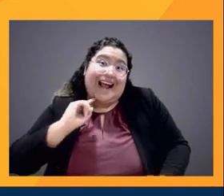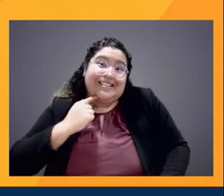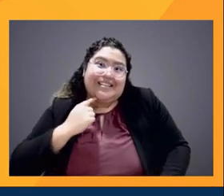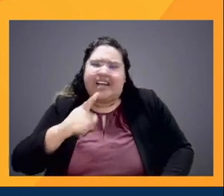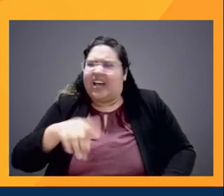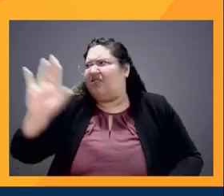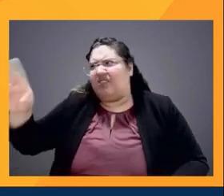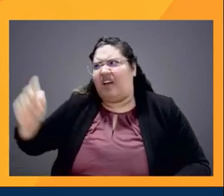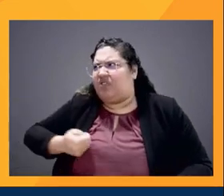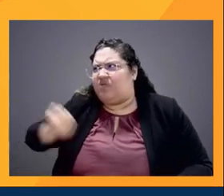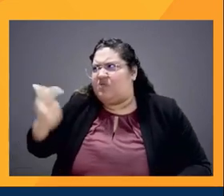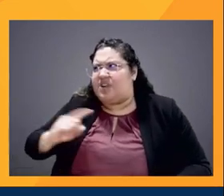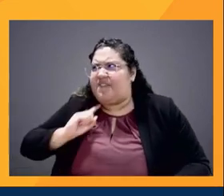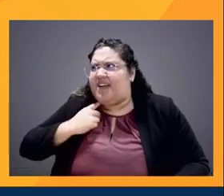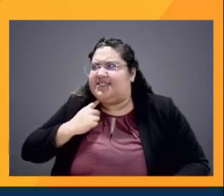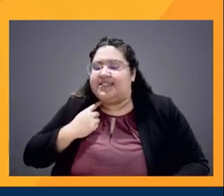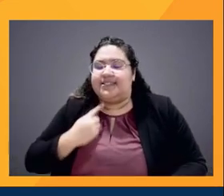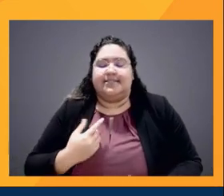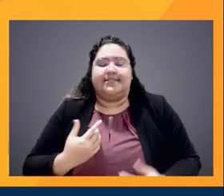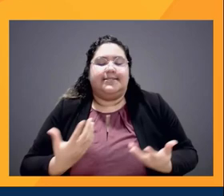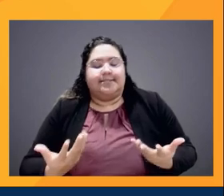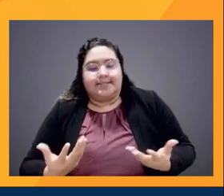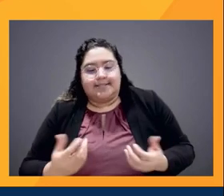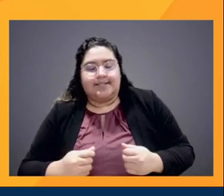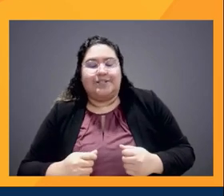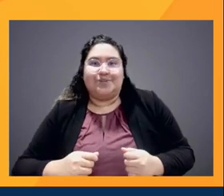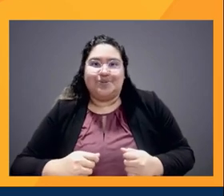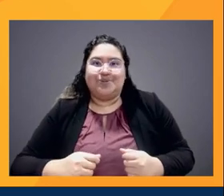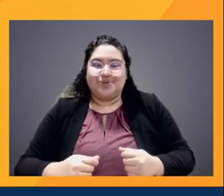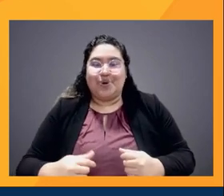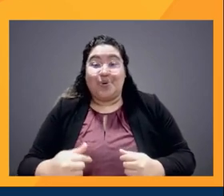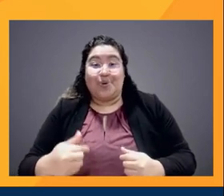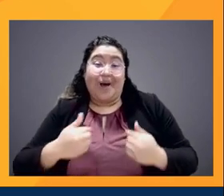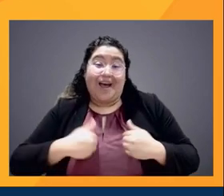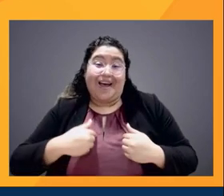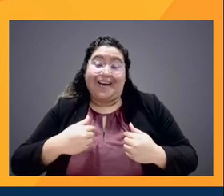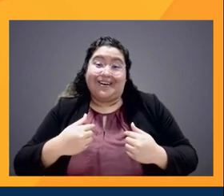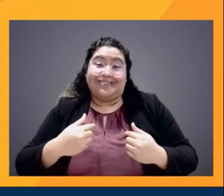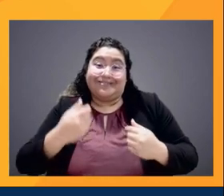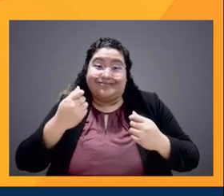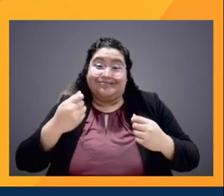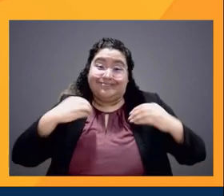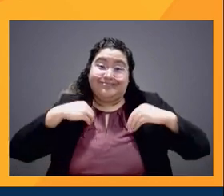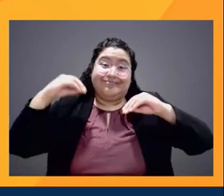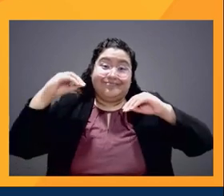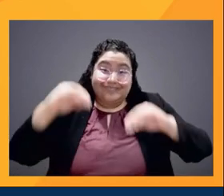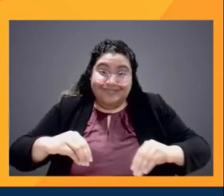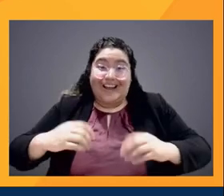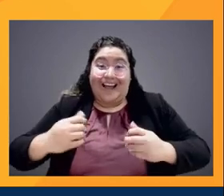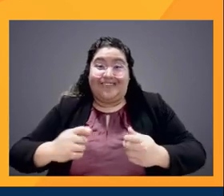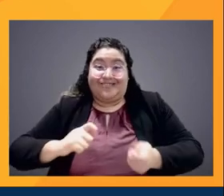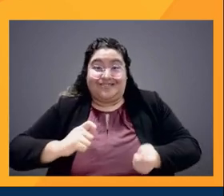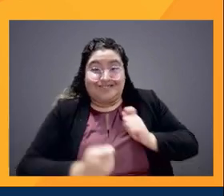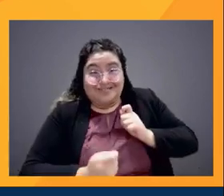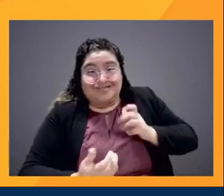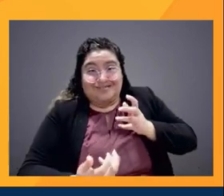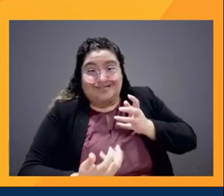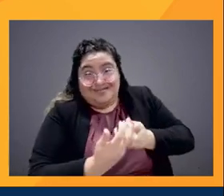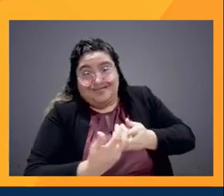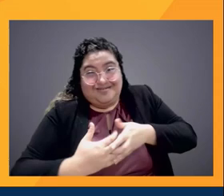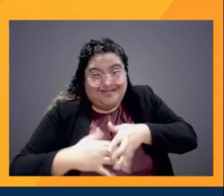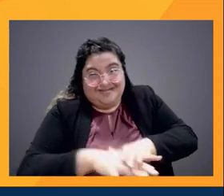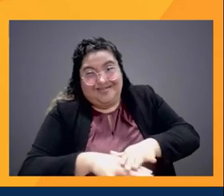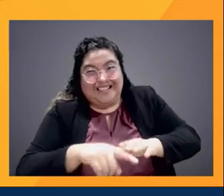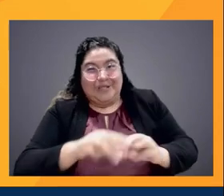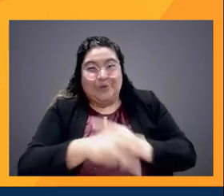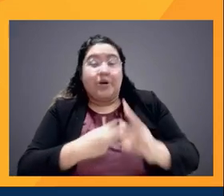know, I understand what's like to come and adapt and integrate yourself in this world. But I